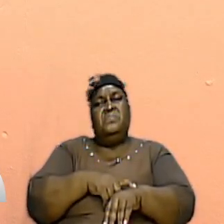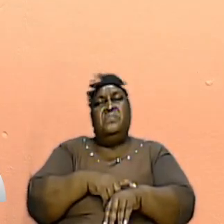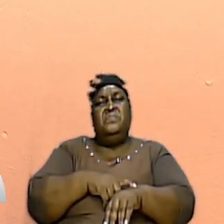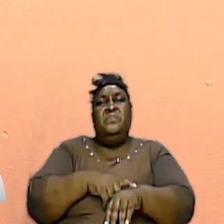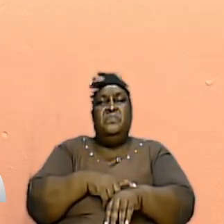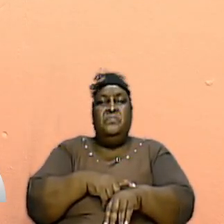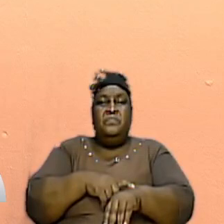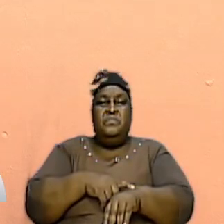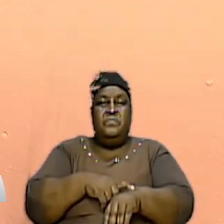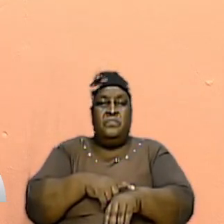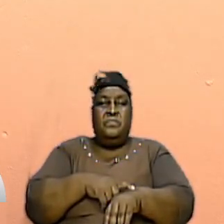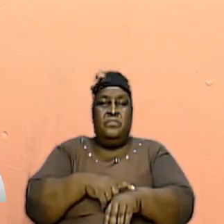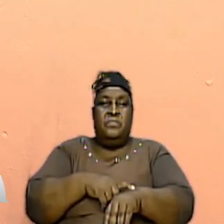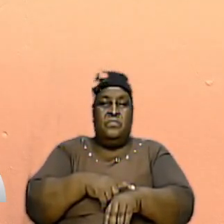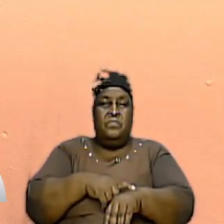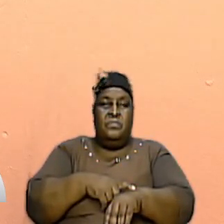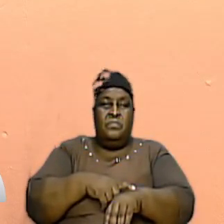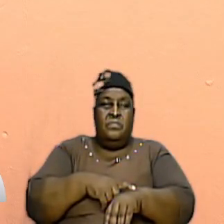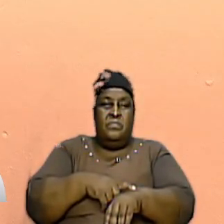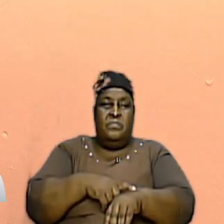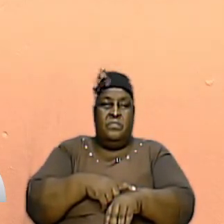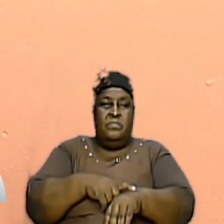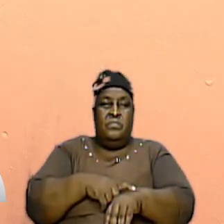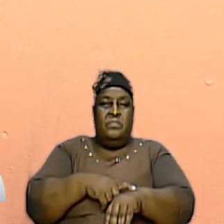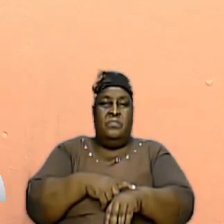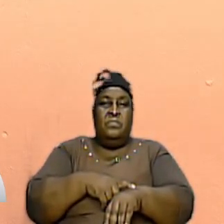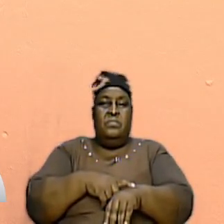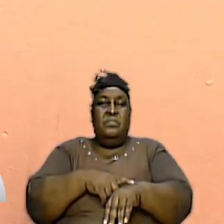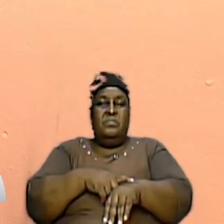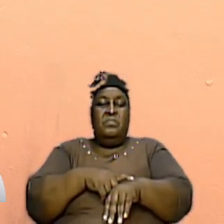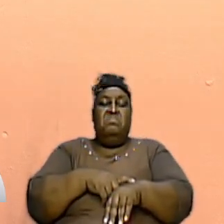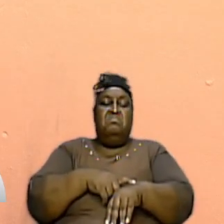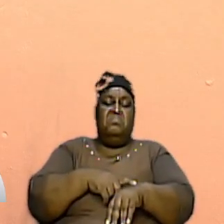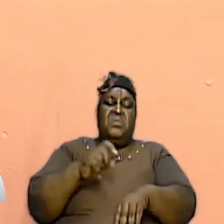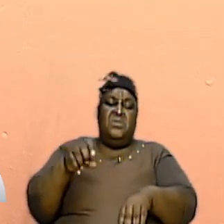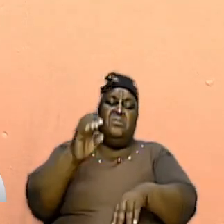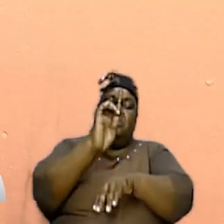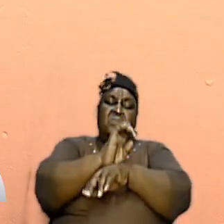In This Church Age